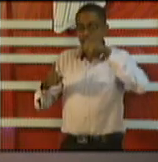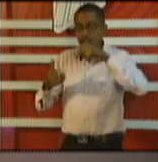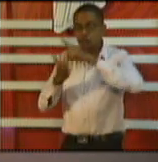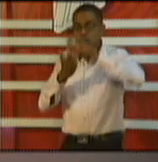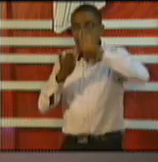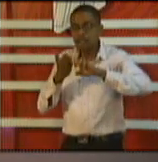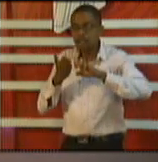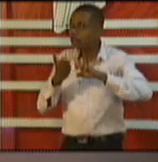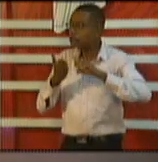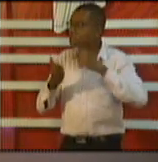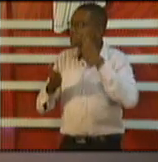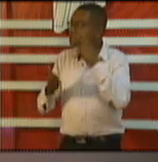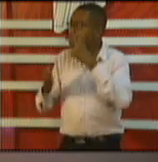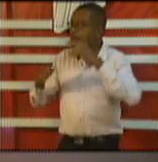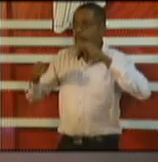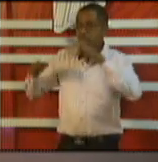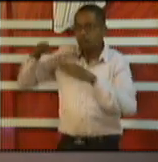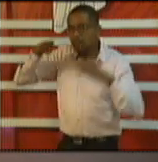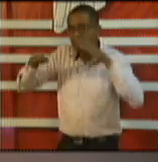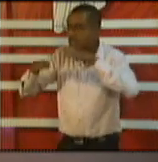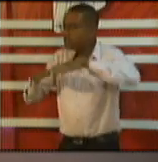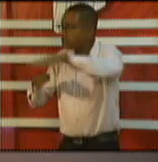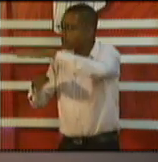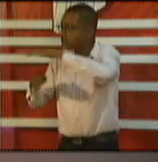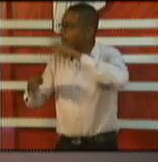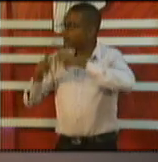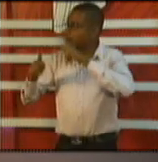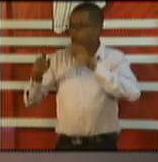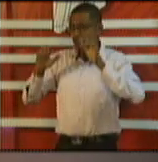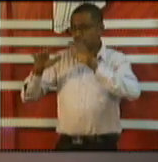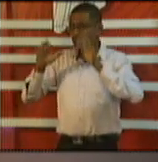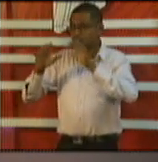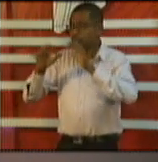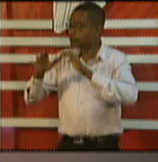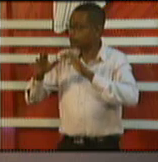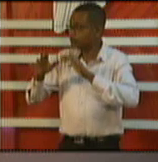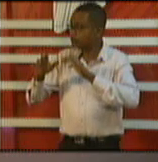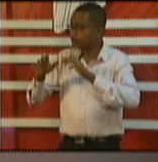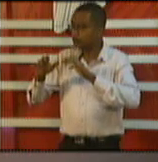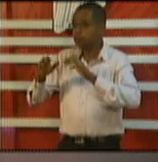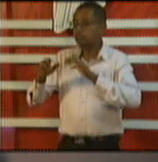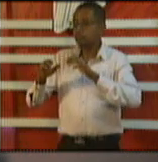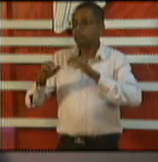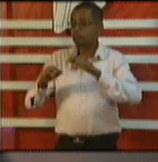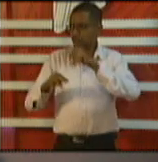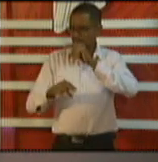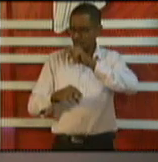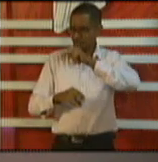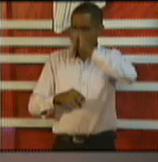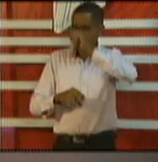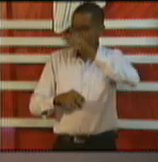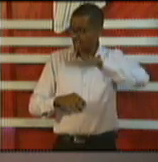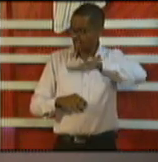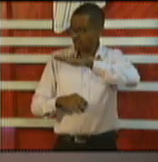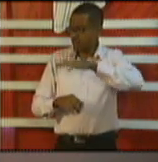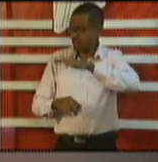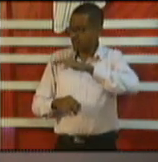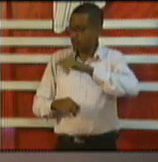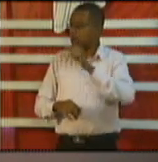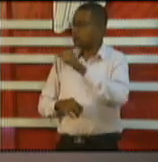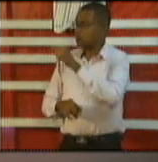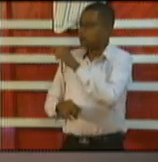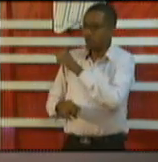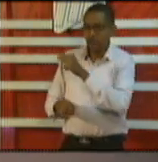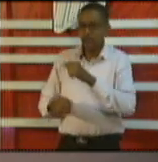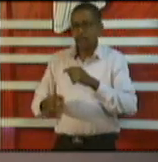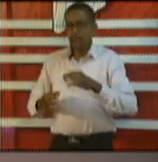congregated and in fact along the north coast lifeguards ended their shifts early because of this and they were saying that